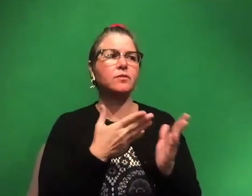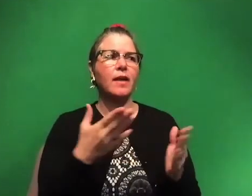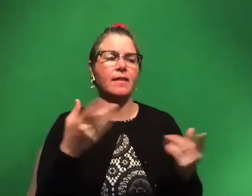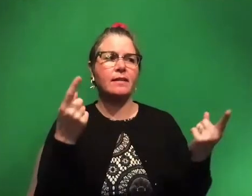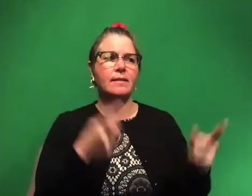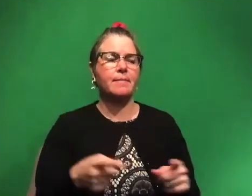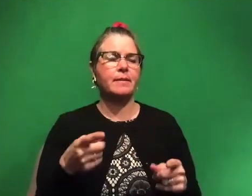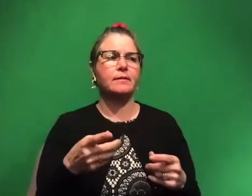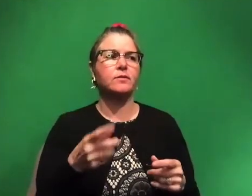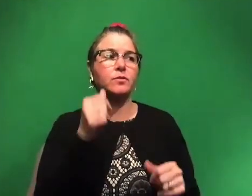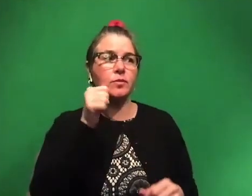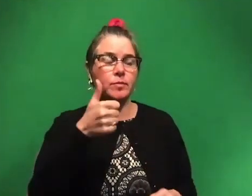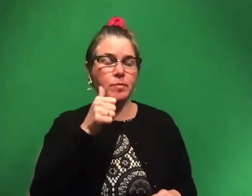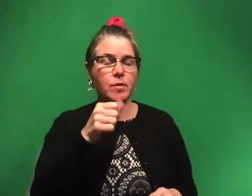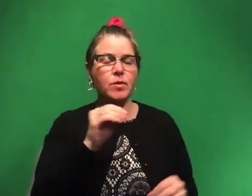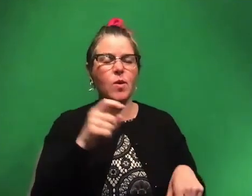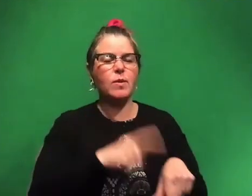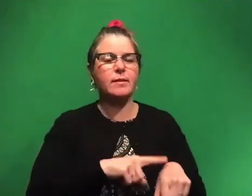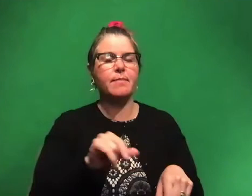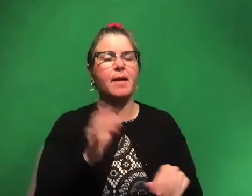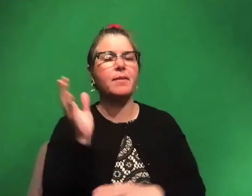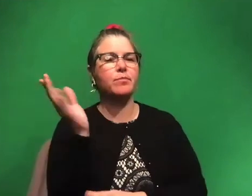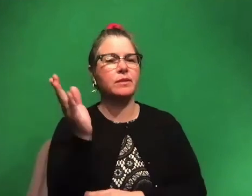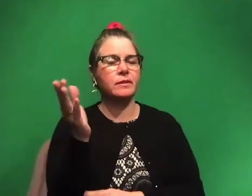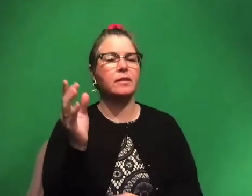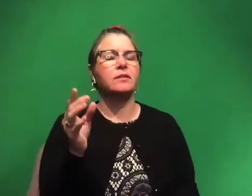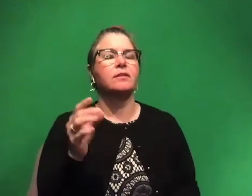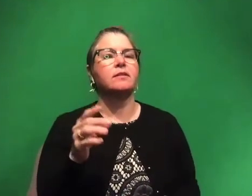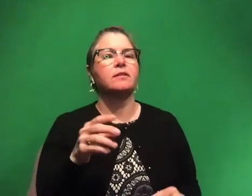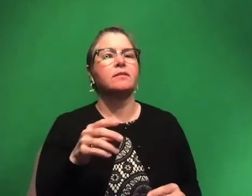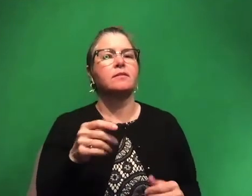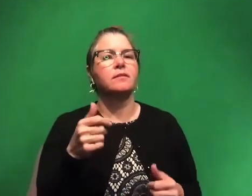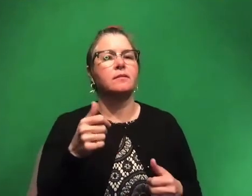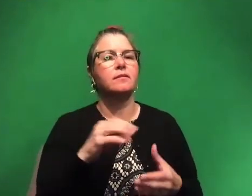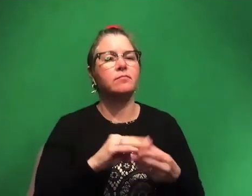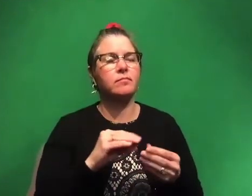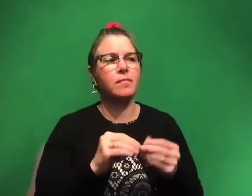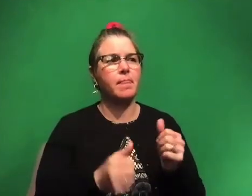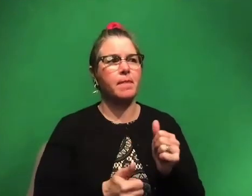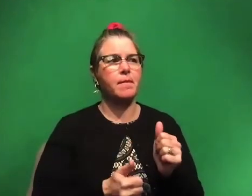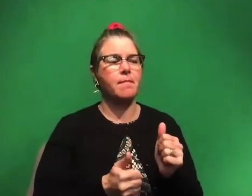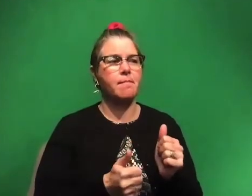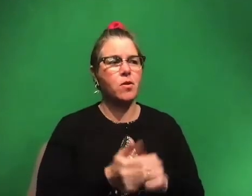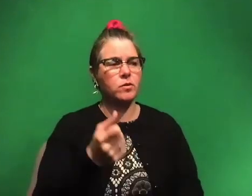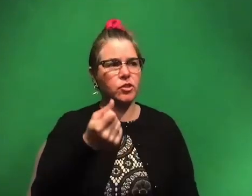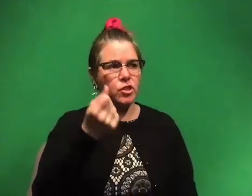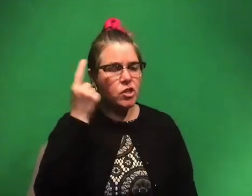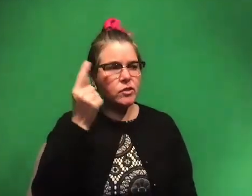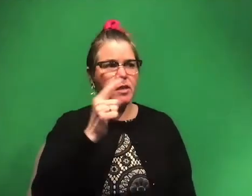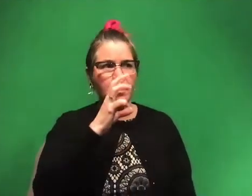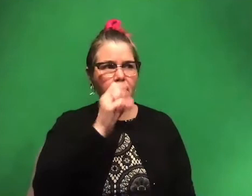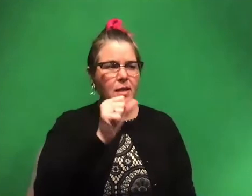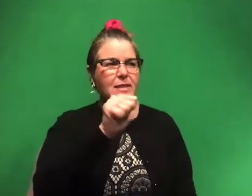week. Tomorrow, we've got no time like the presentation, which, which, uh, the most understandable, engaging 10